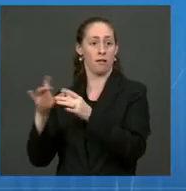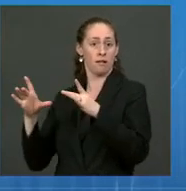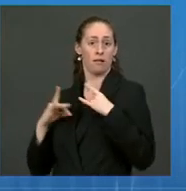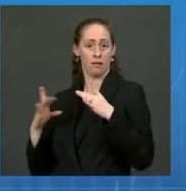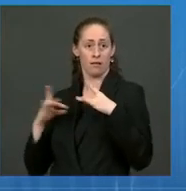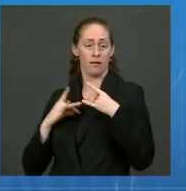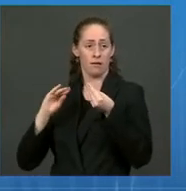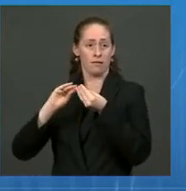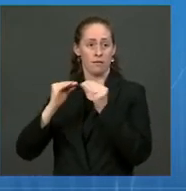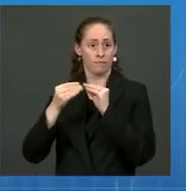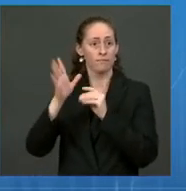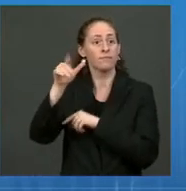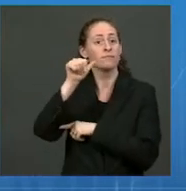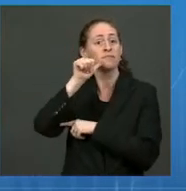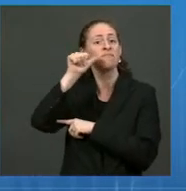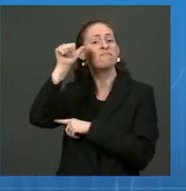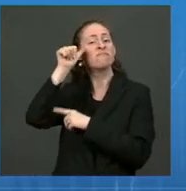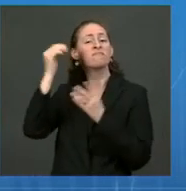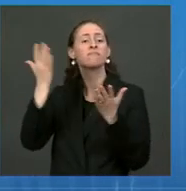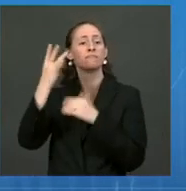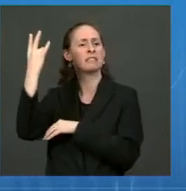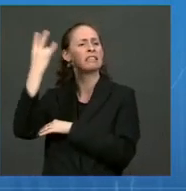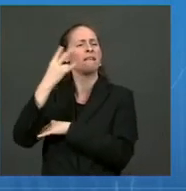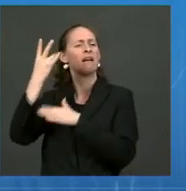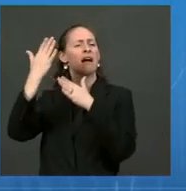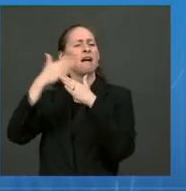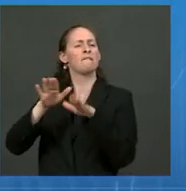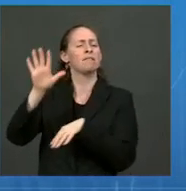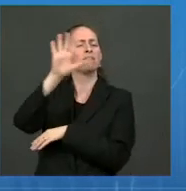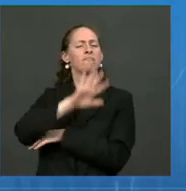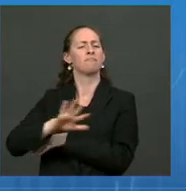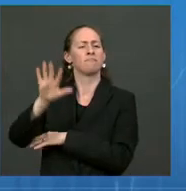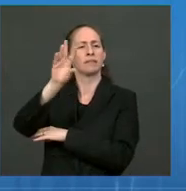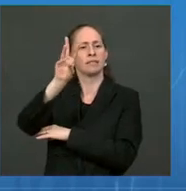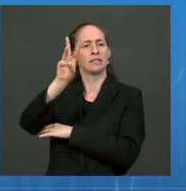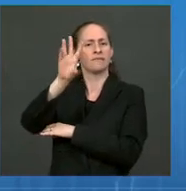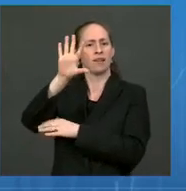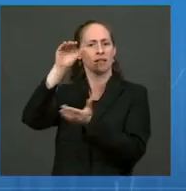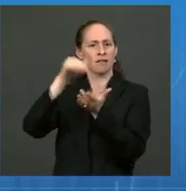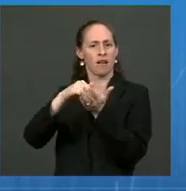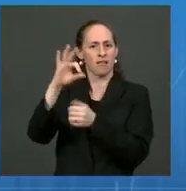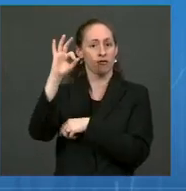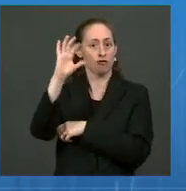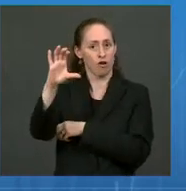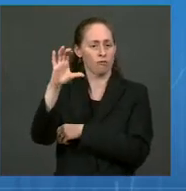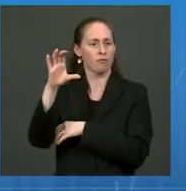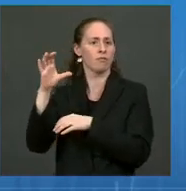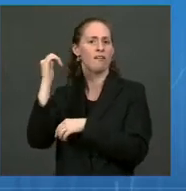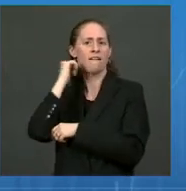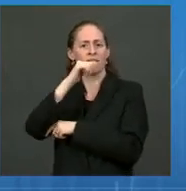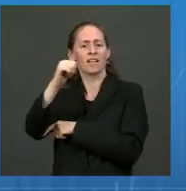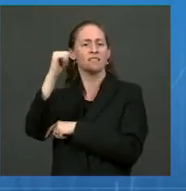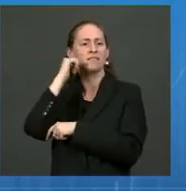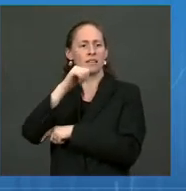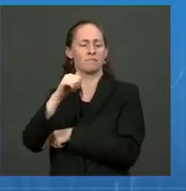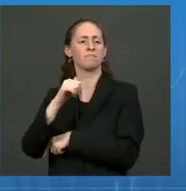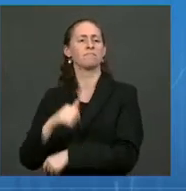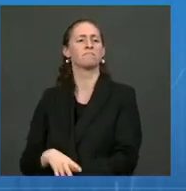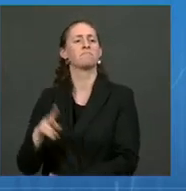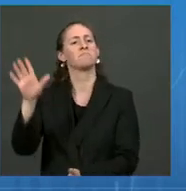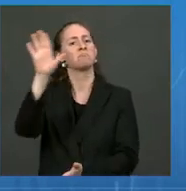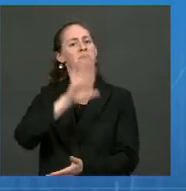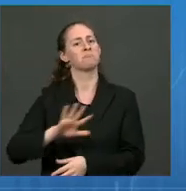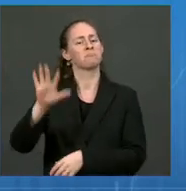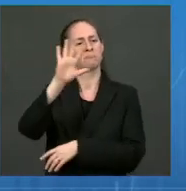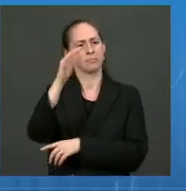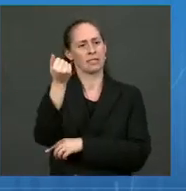seven-day daily average of cases was about 65,900 per day, and this represents about a 16% decrease